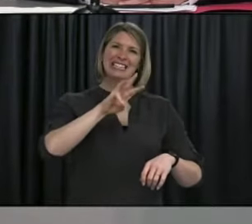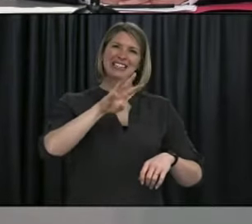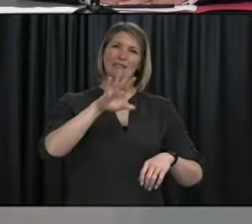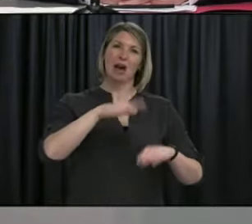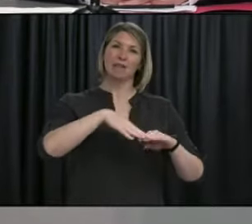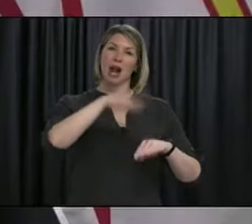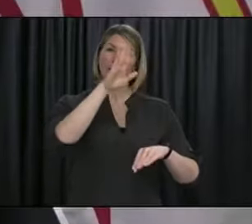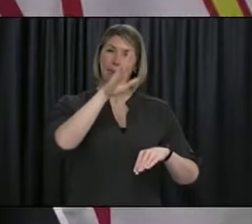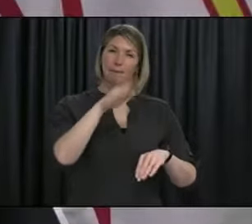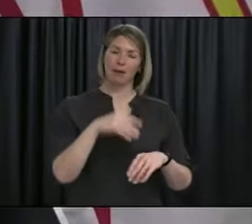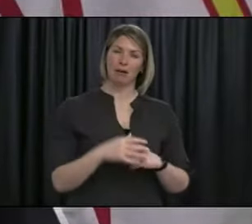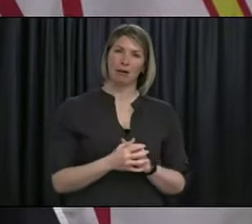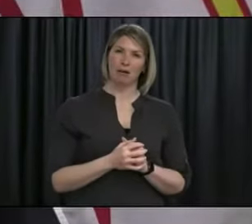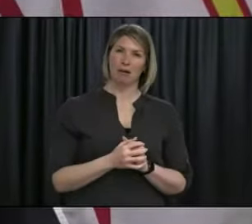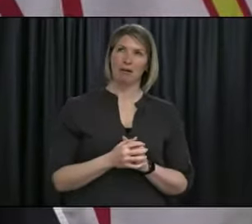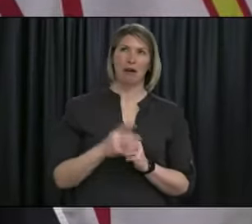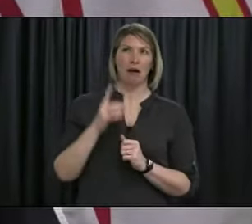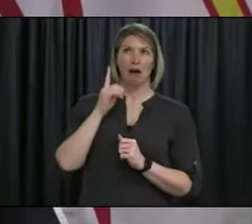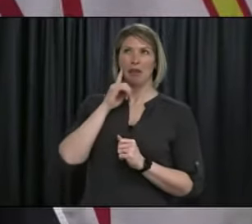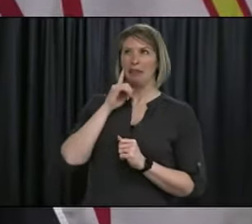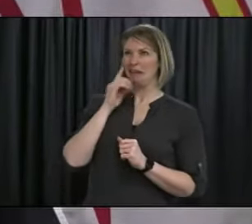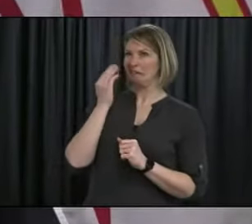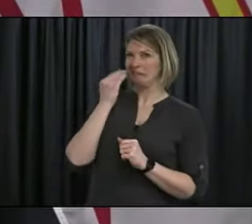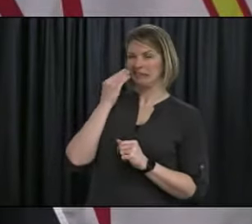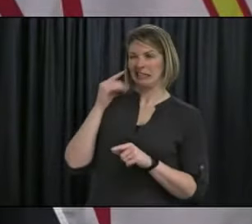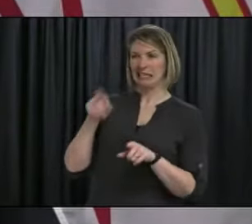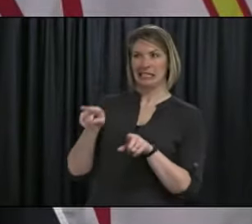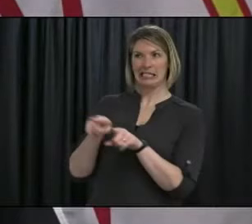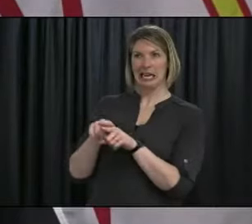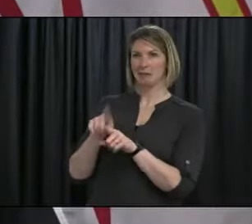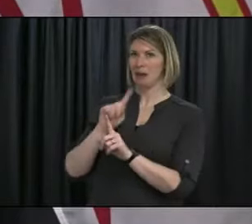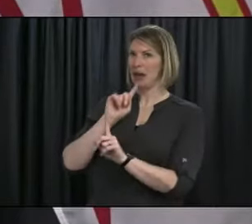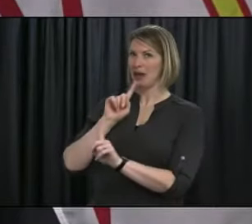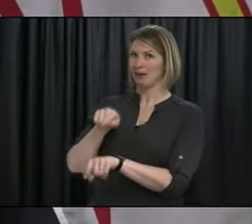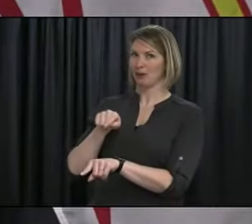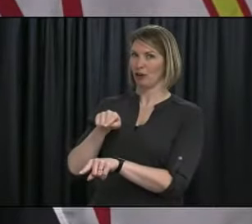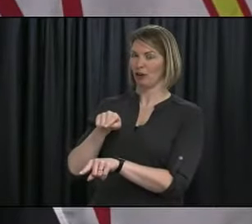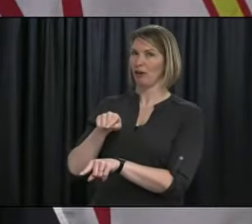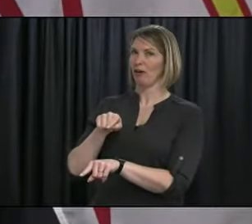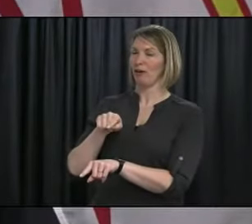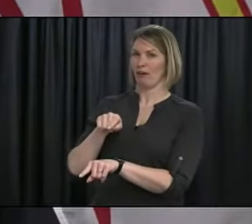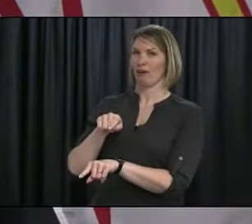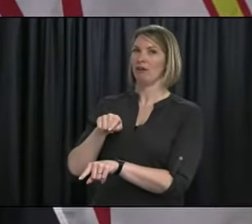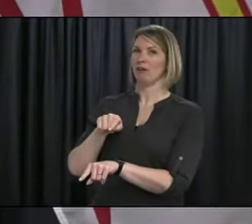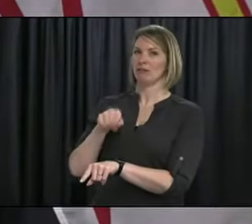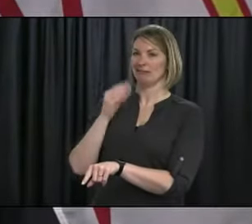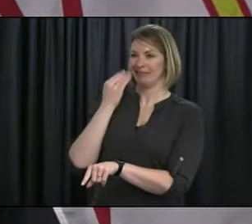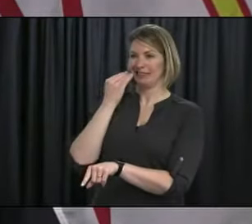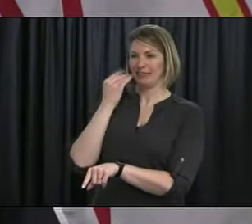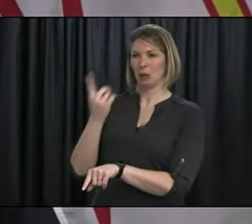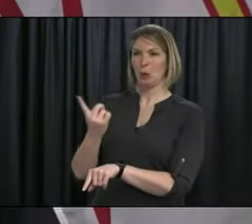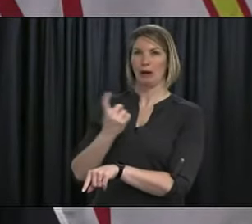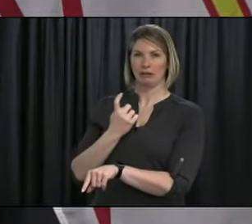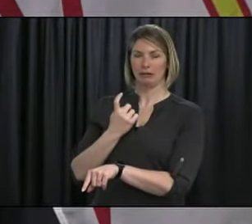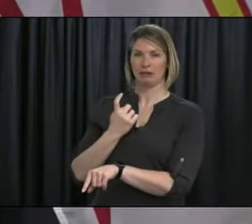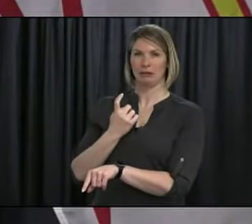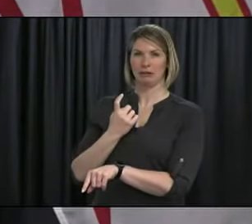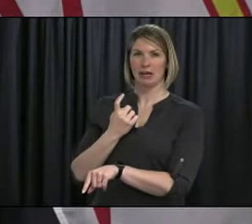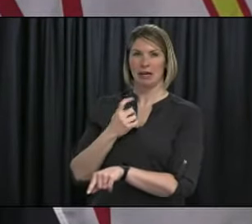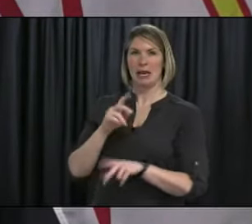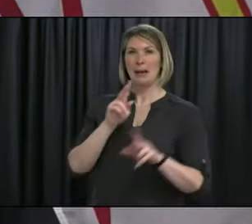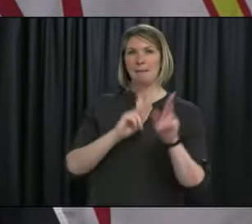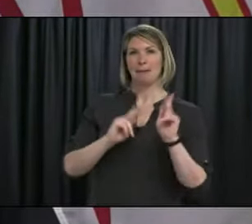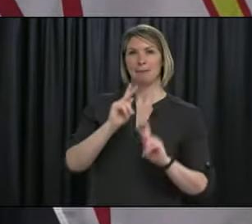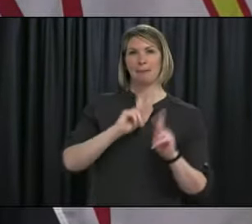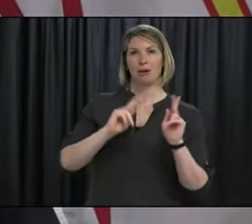I think it's the same answer that I said to Kelly Ann's first question, which is we've decided that people at